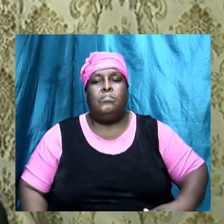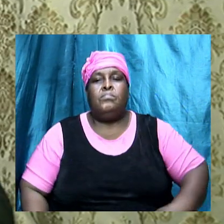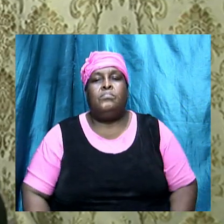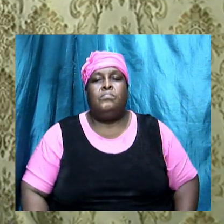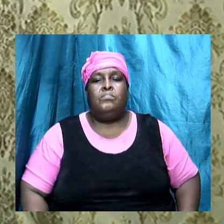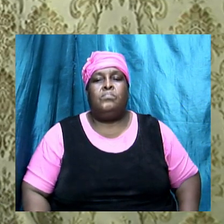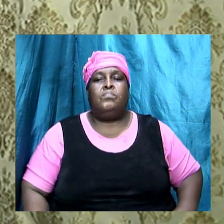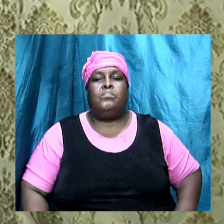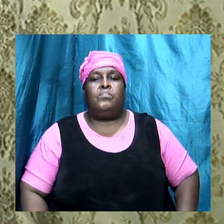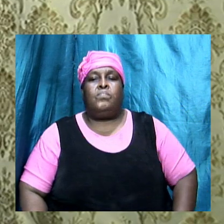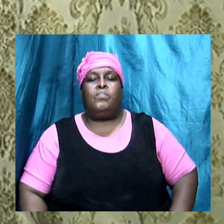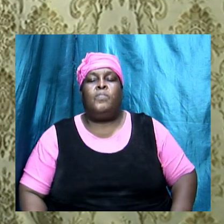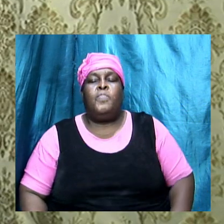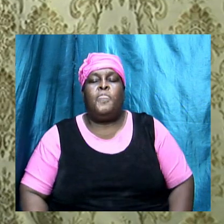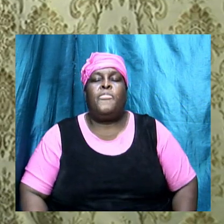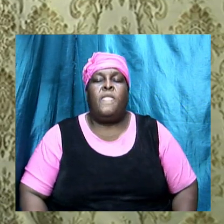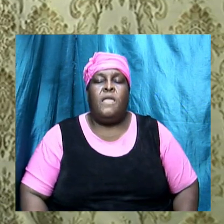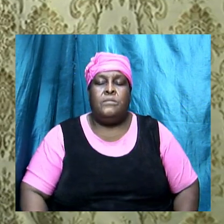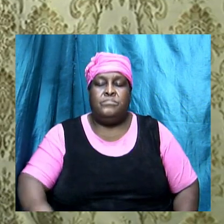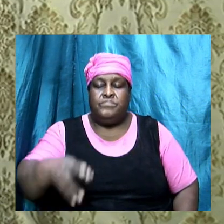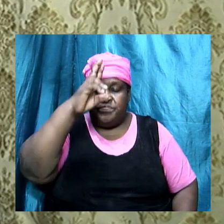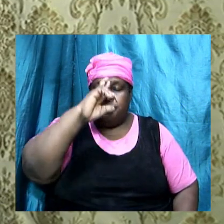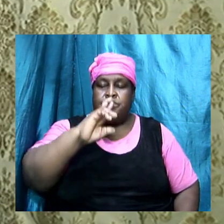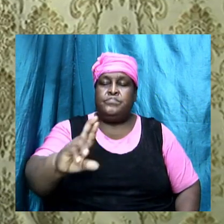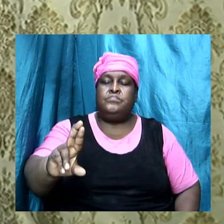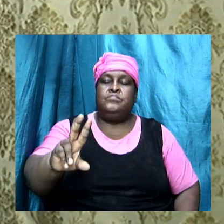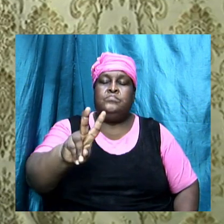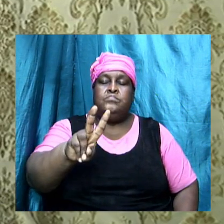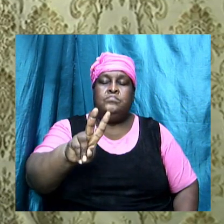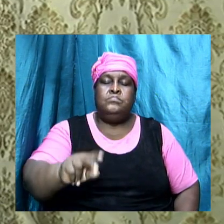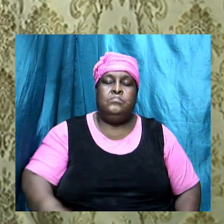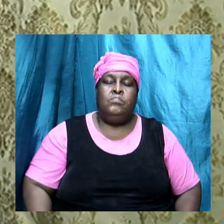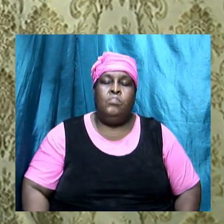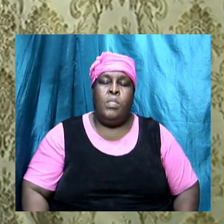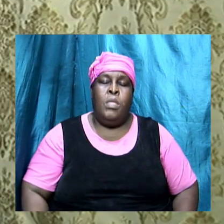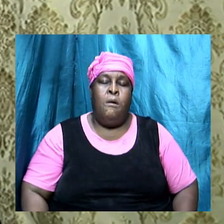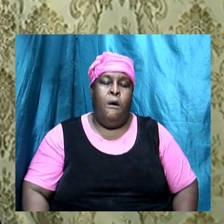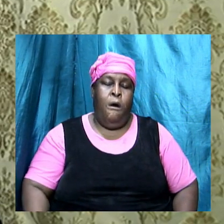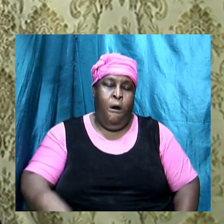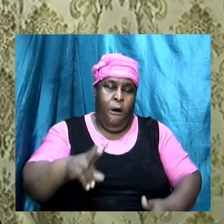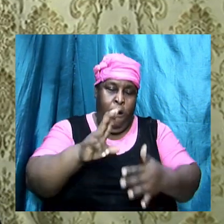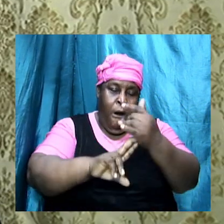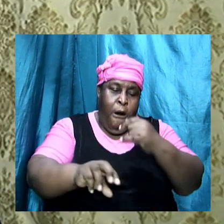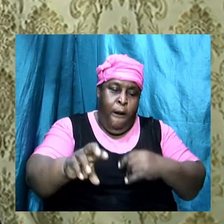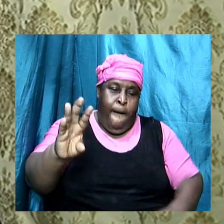in Revelation chapter 2, verse 6,